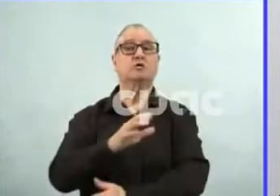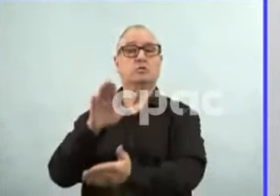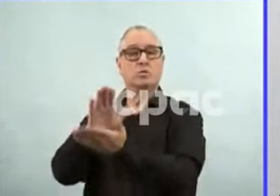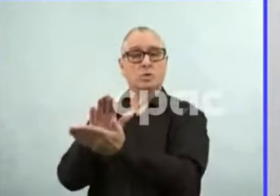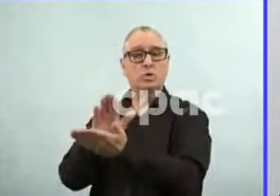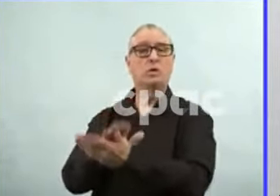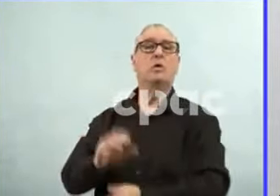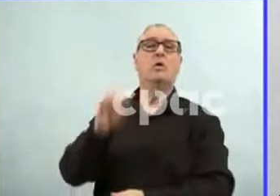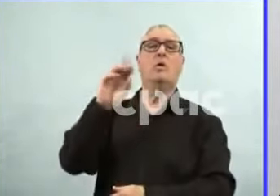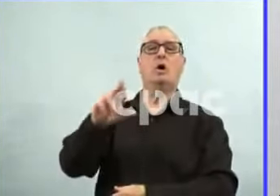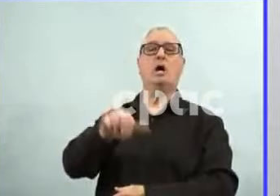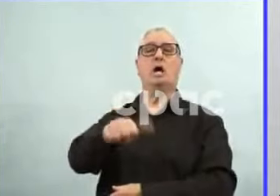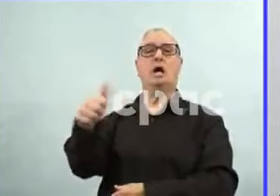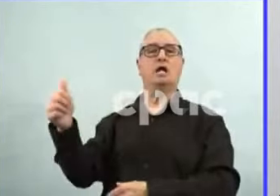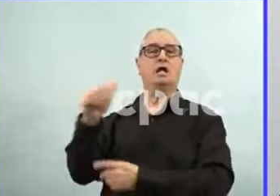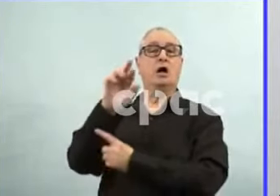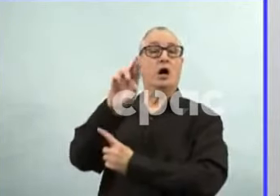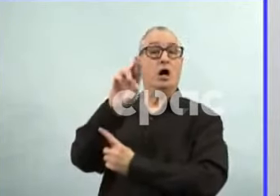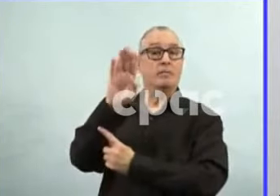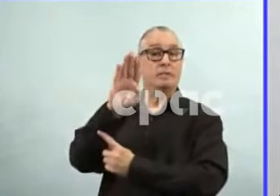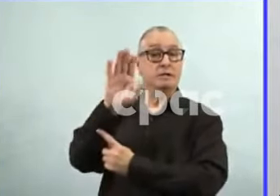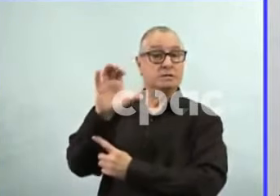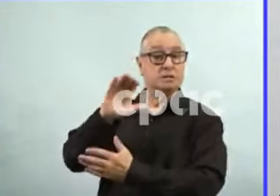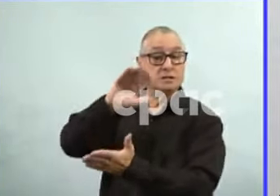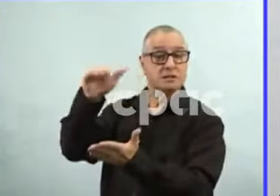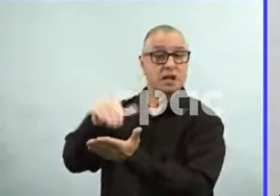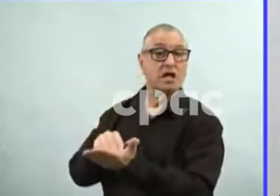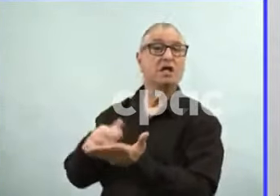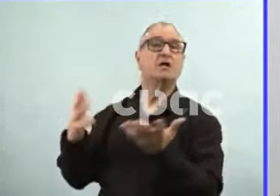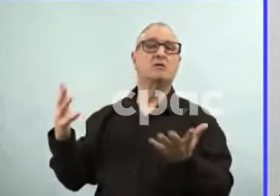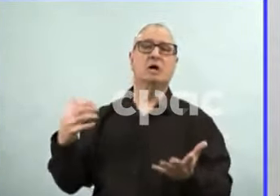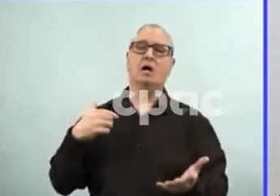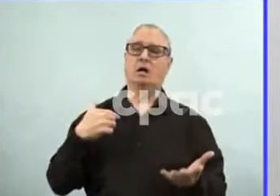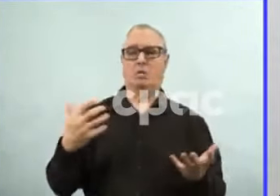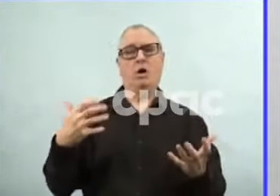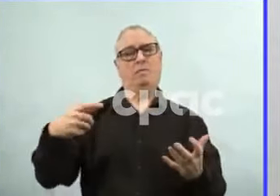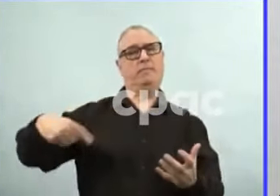convention center, for example. And we do have that security process in place.